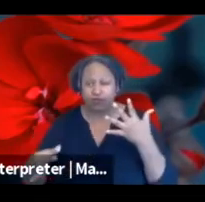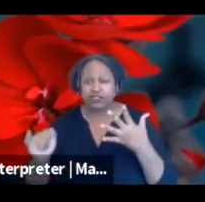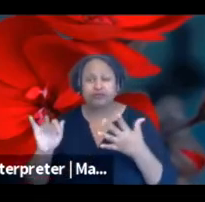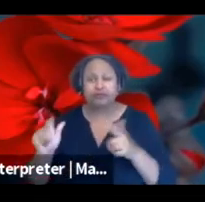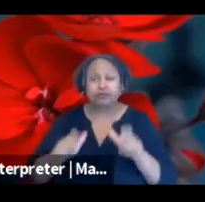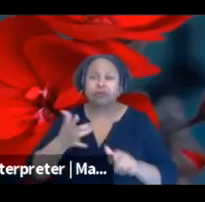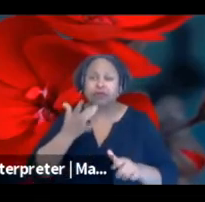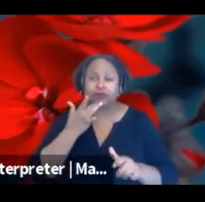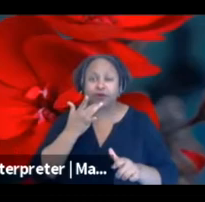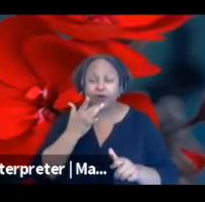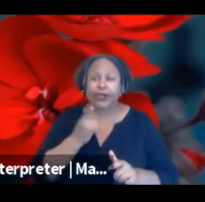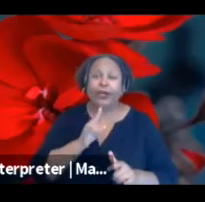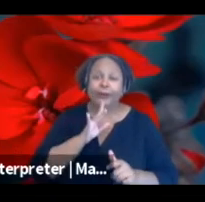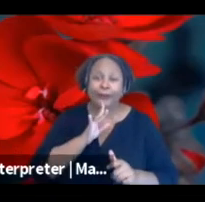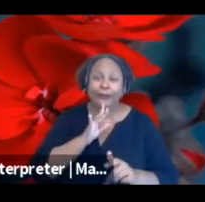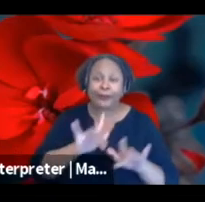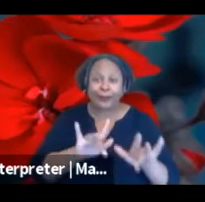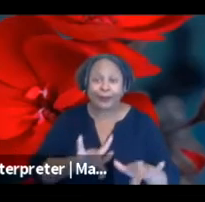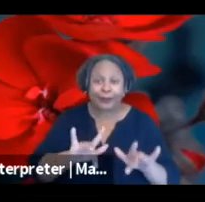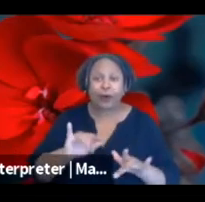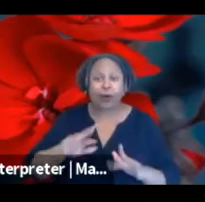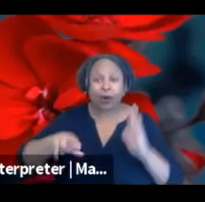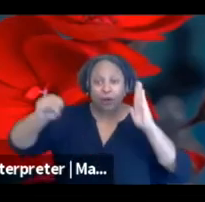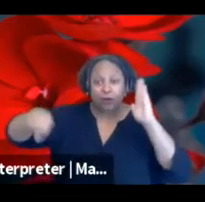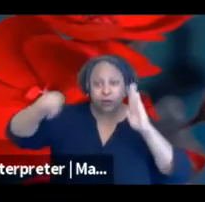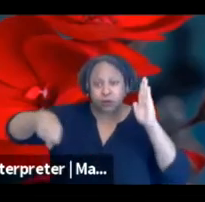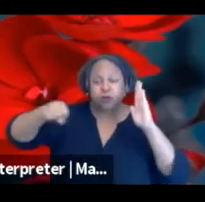audio, video, or written.